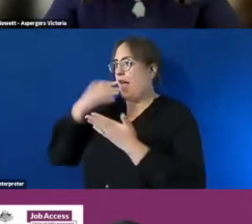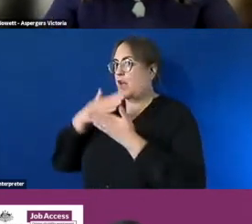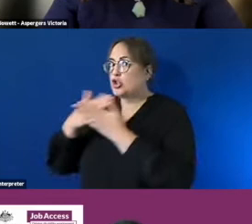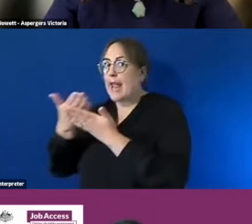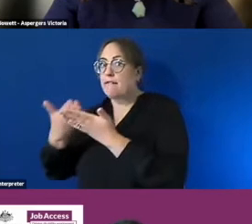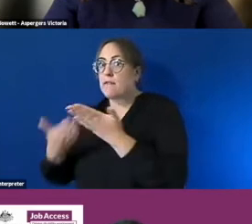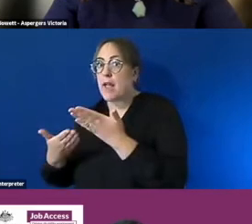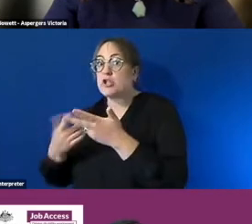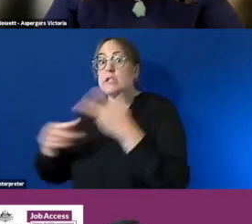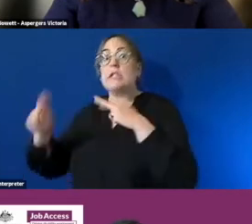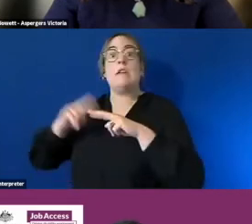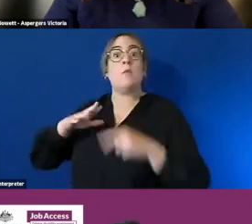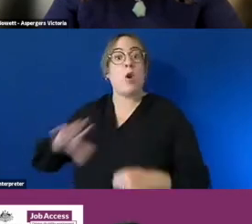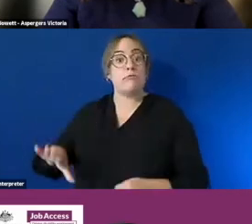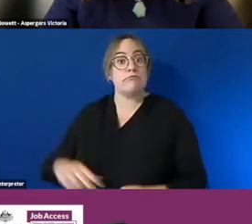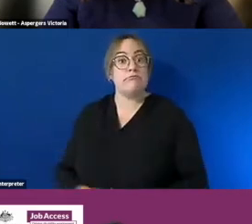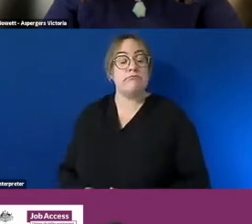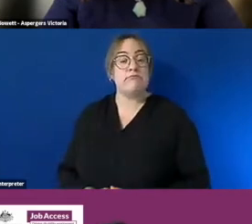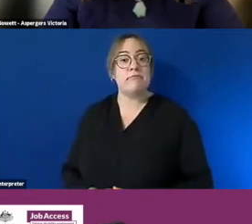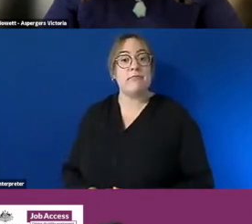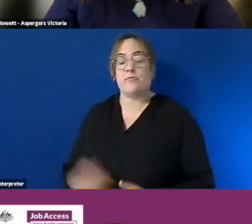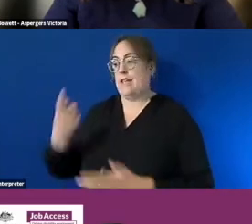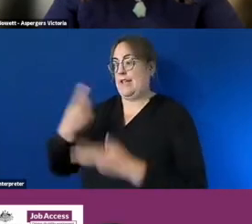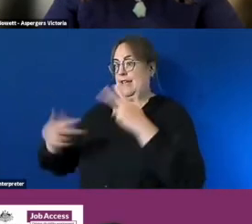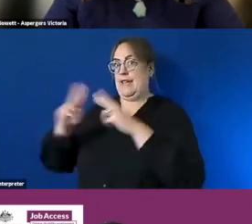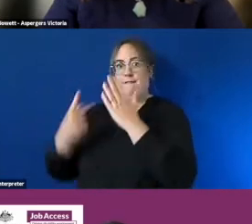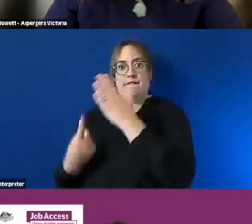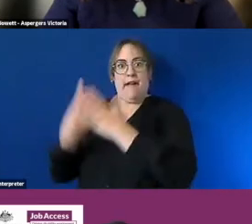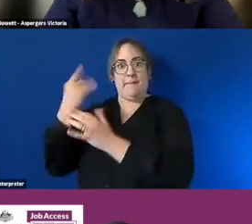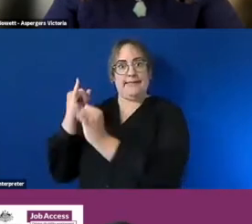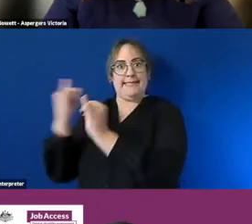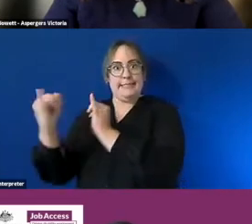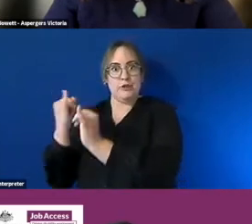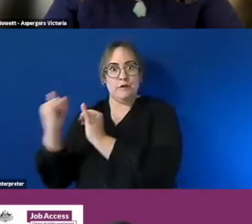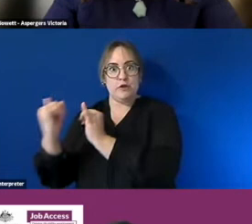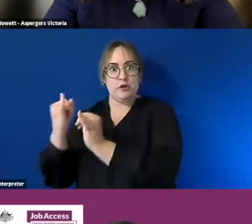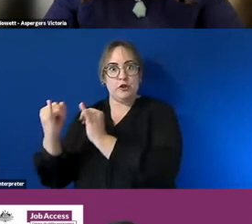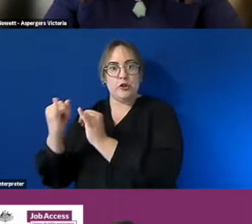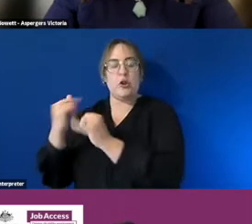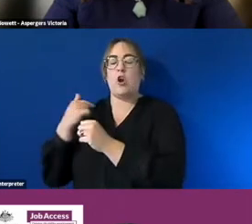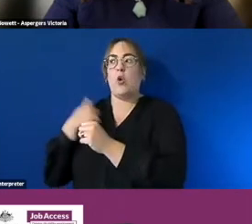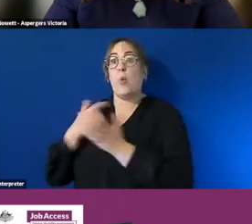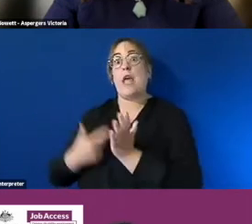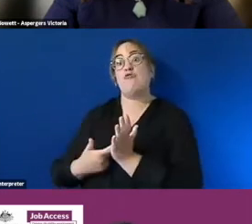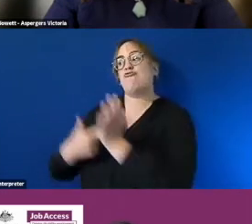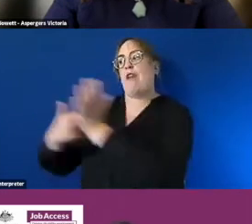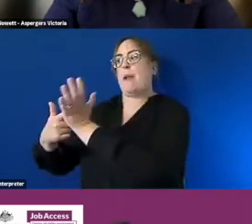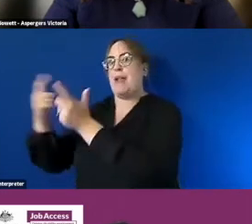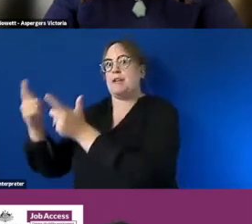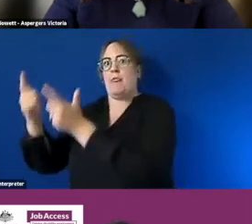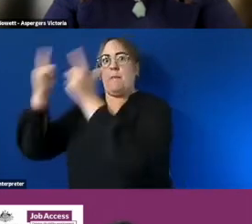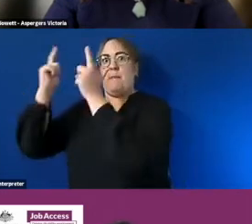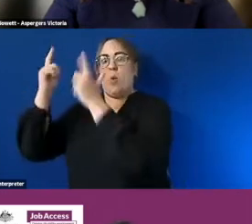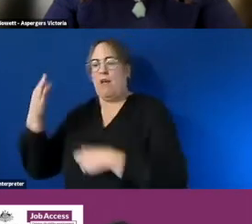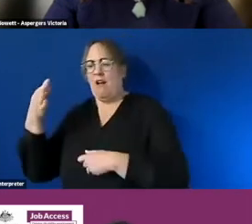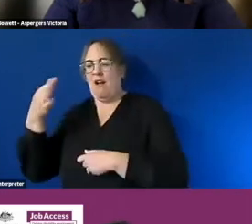um and of course if they get shortlisted for an interview for example we would recommend that the employers ask the question again in in